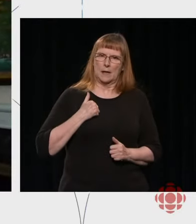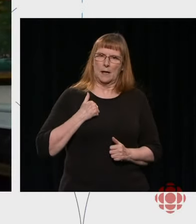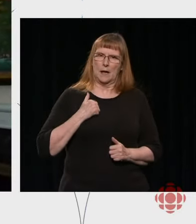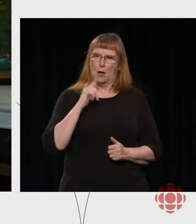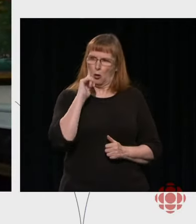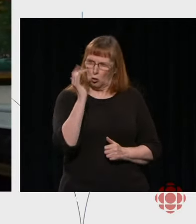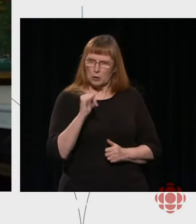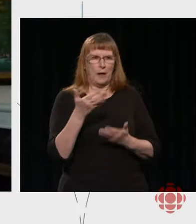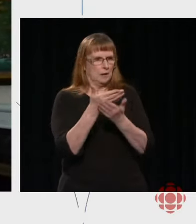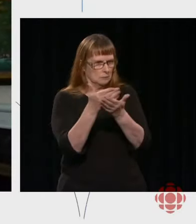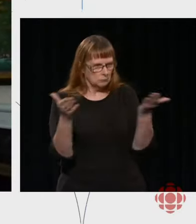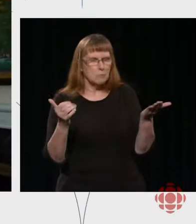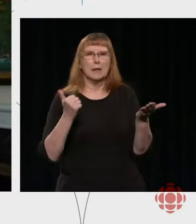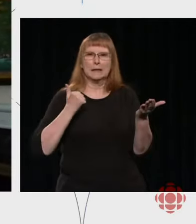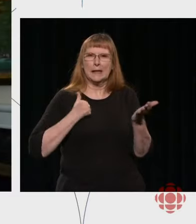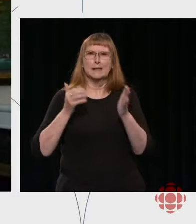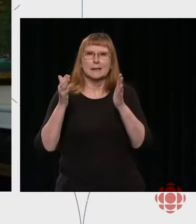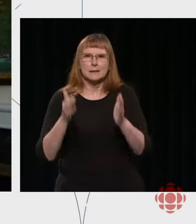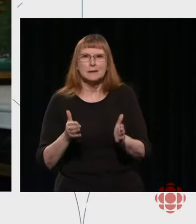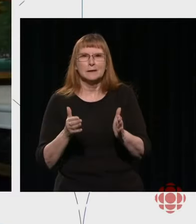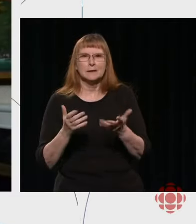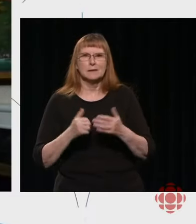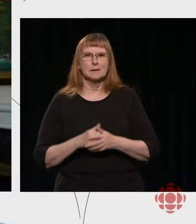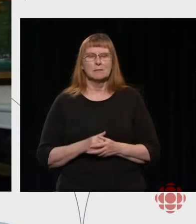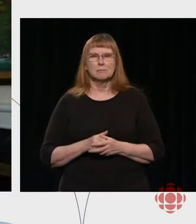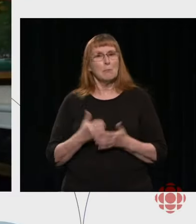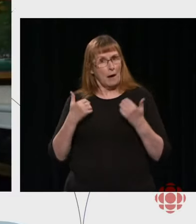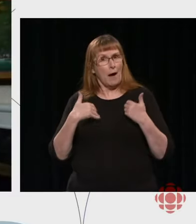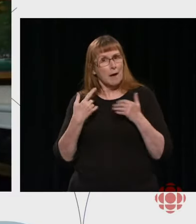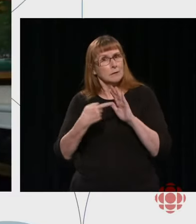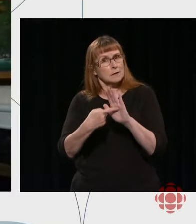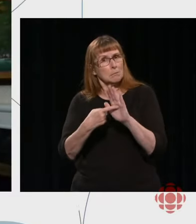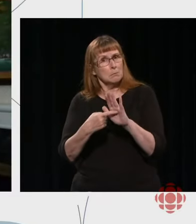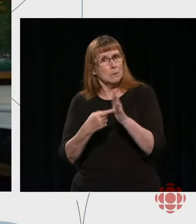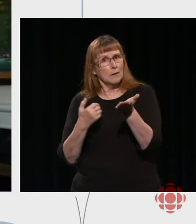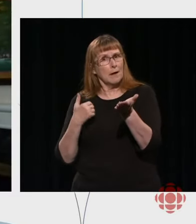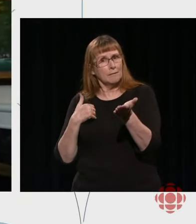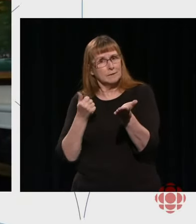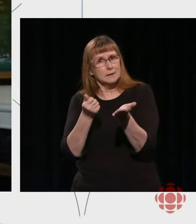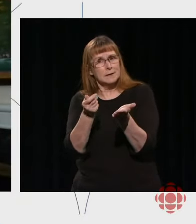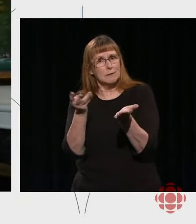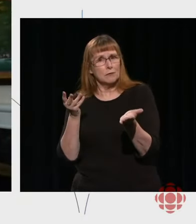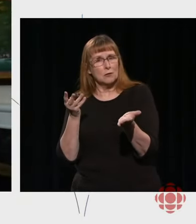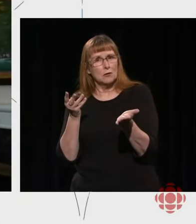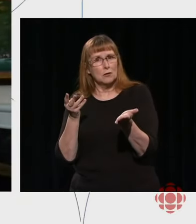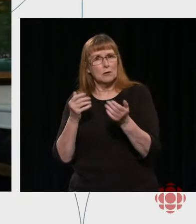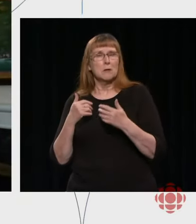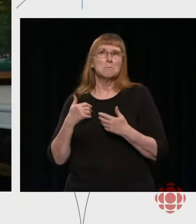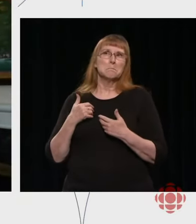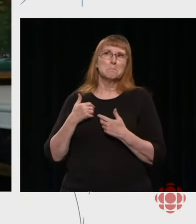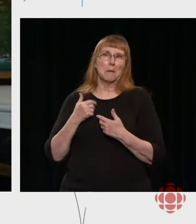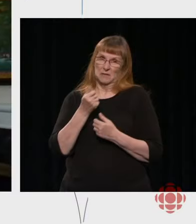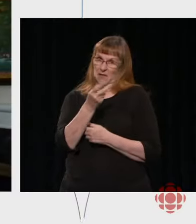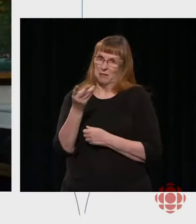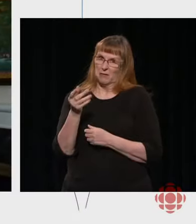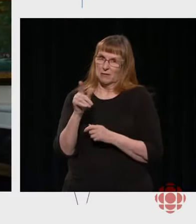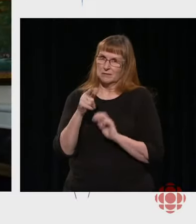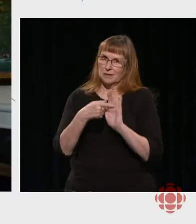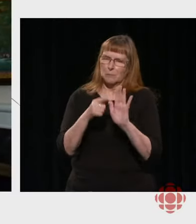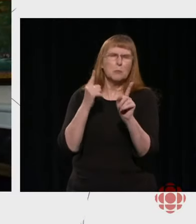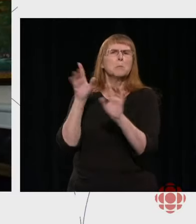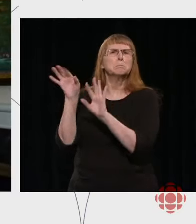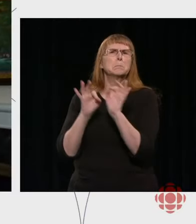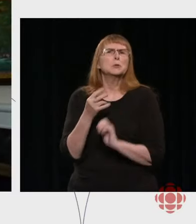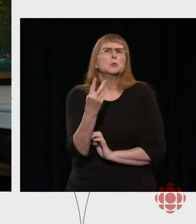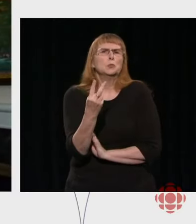So, in terms of concrete examples, I've got a few. There are a number, actually, of examples, but I'll give you two. As